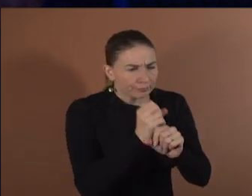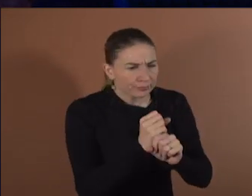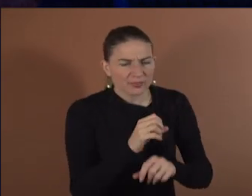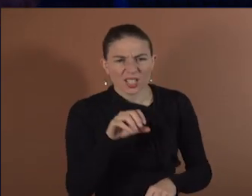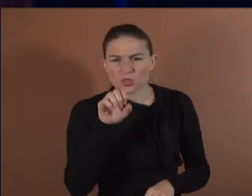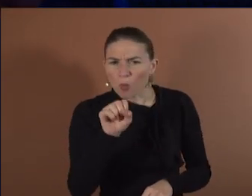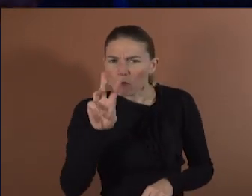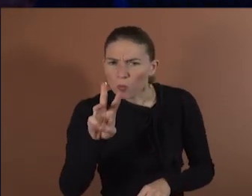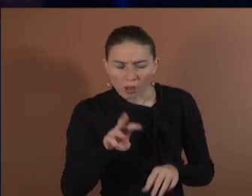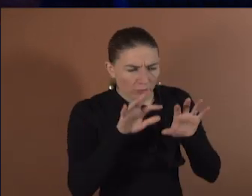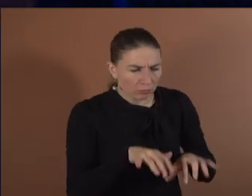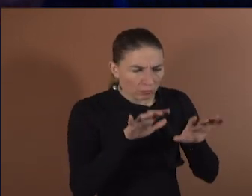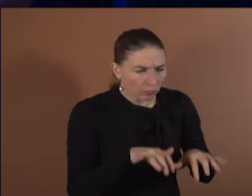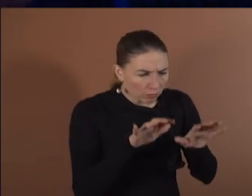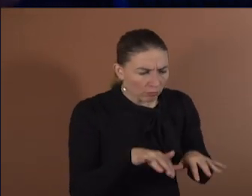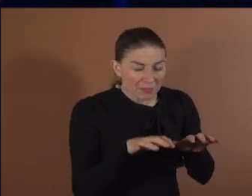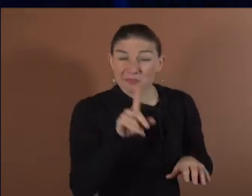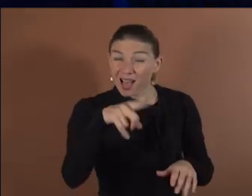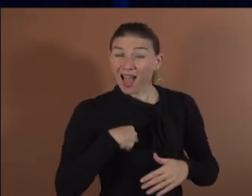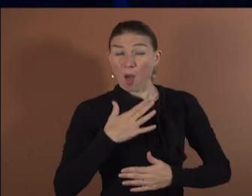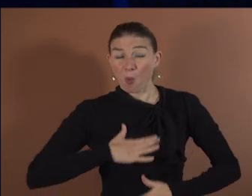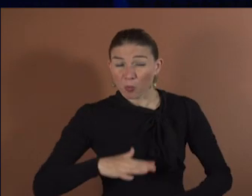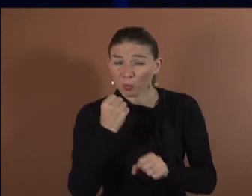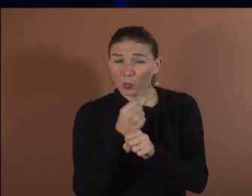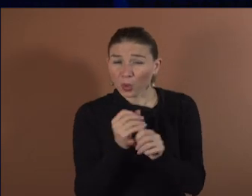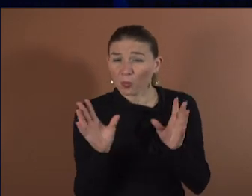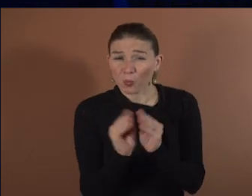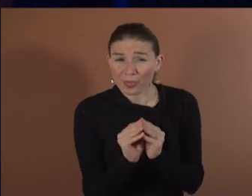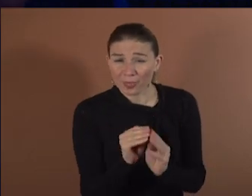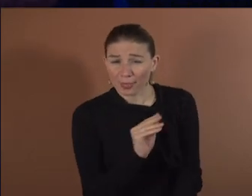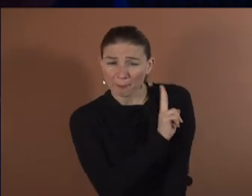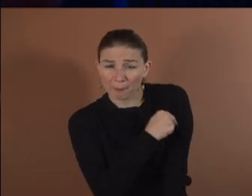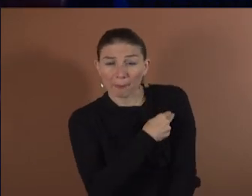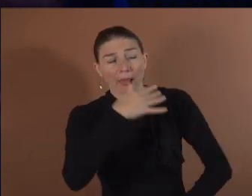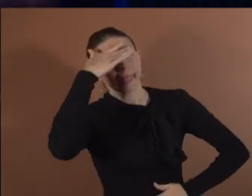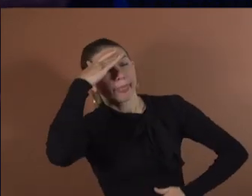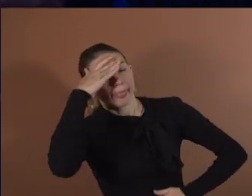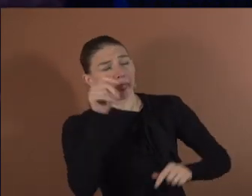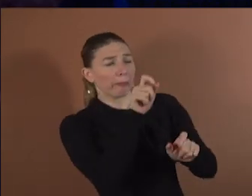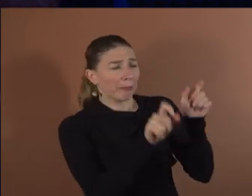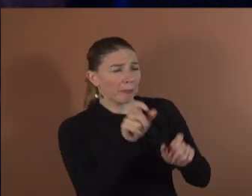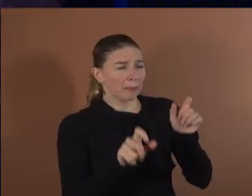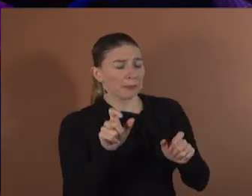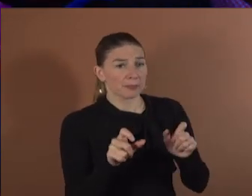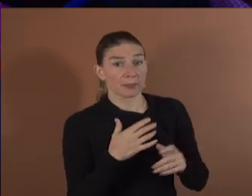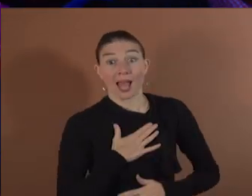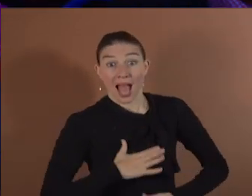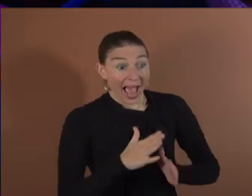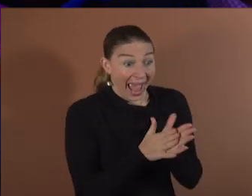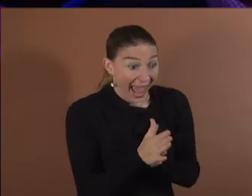I did not want to heal patients. Honestly speaking, science is always and often at least driven also by fun.